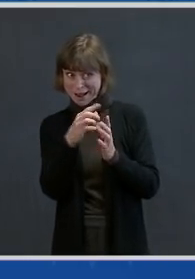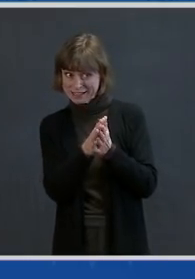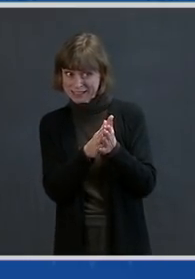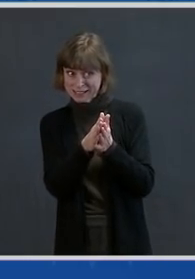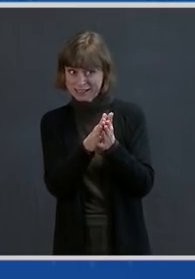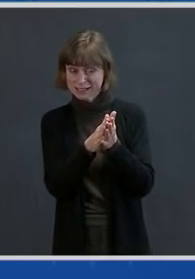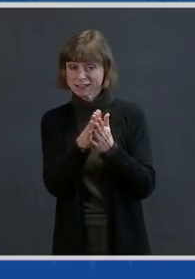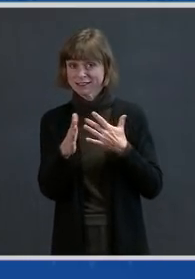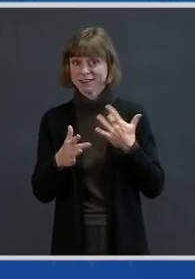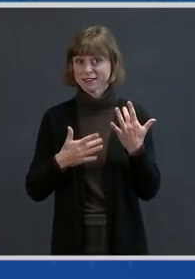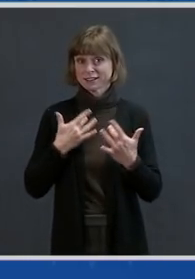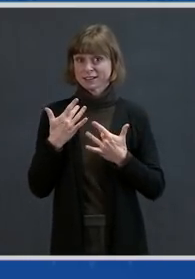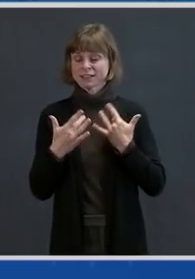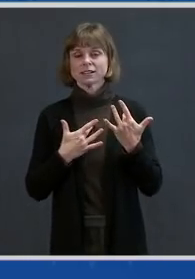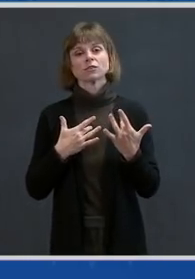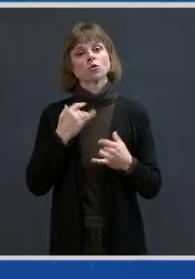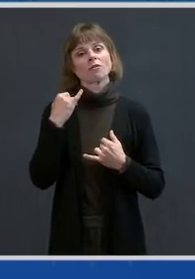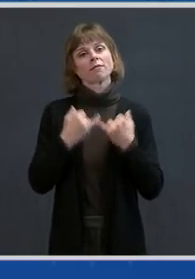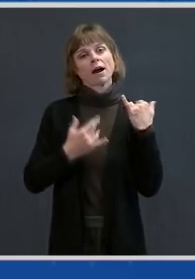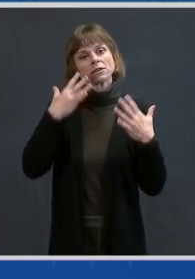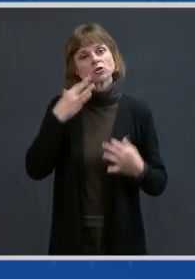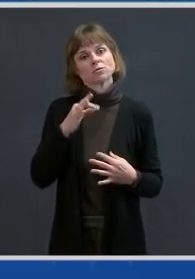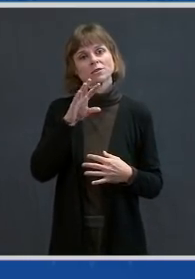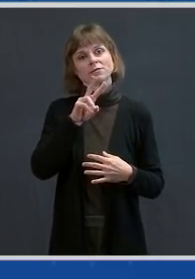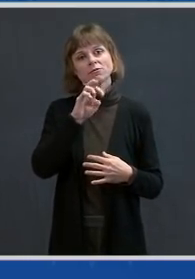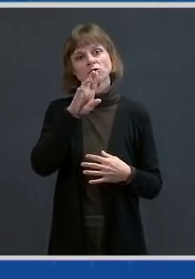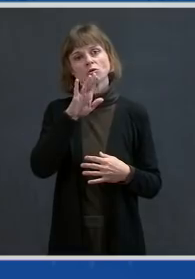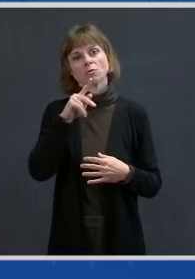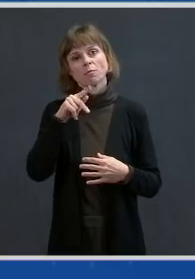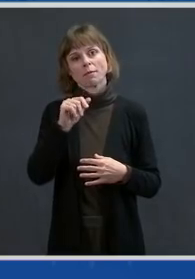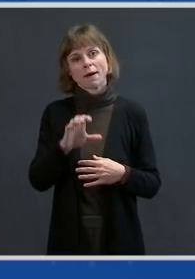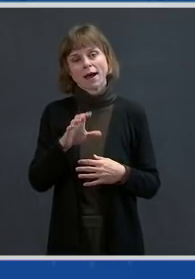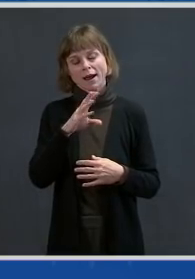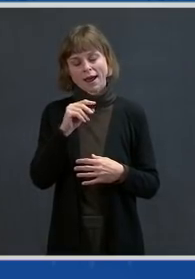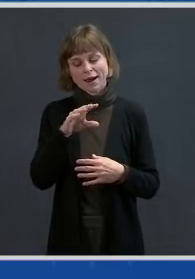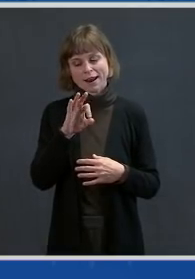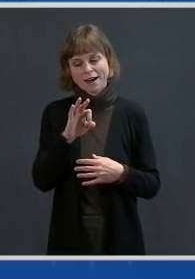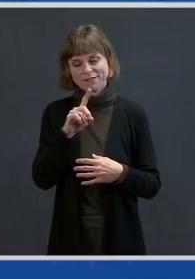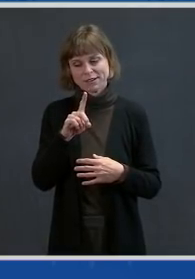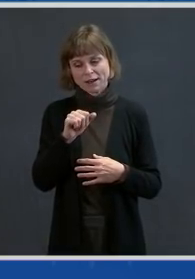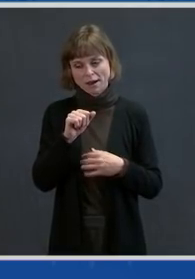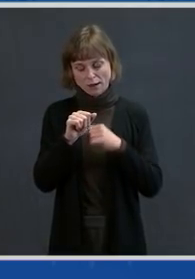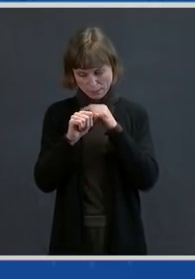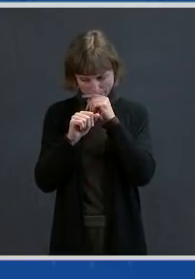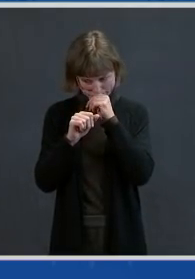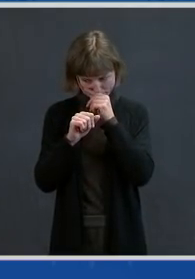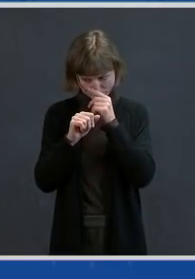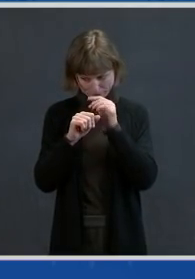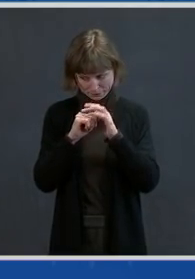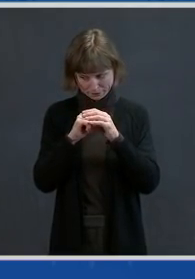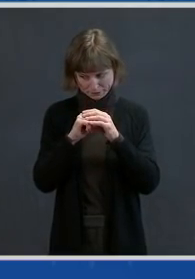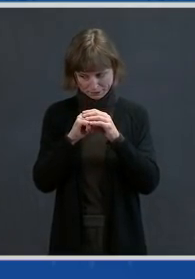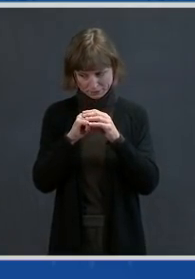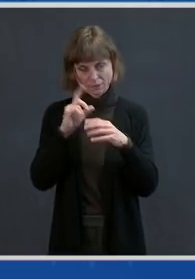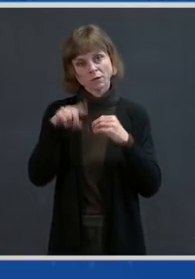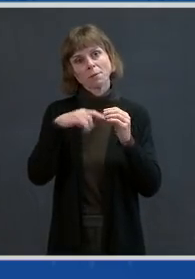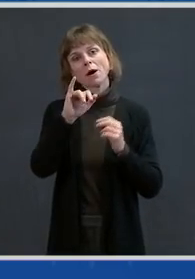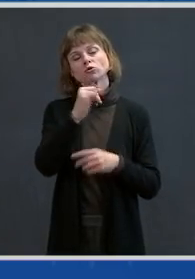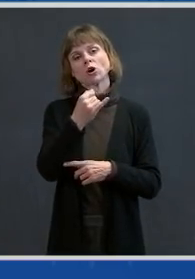VRBPAC and the FDA concerning the Johnson & Johnson or Janssen vaccine.